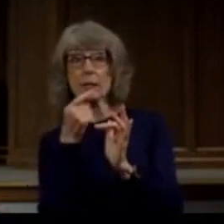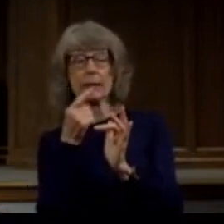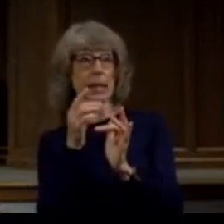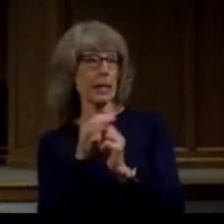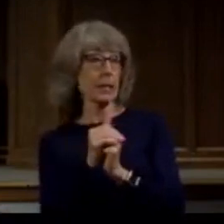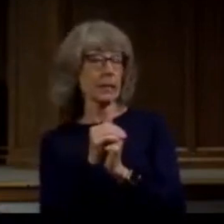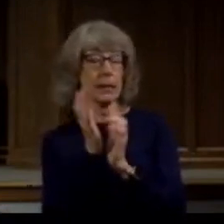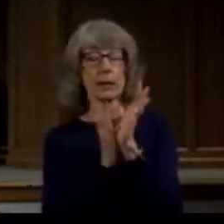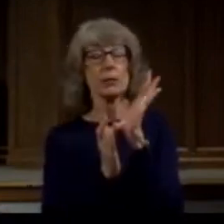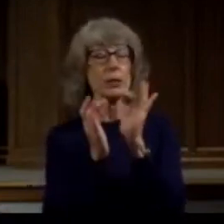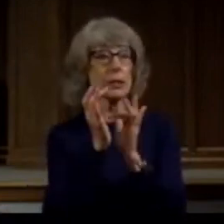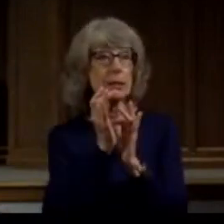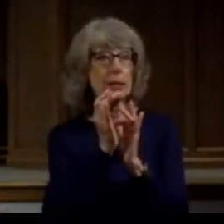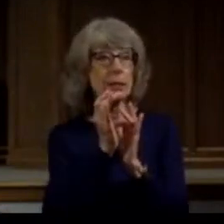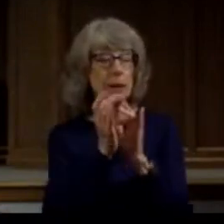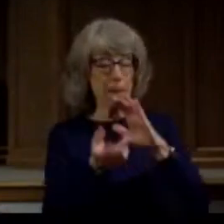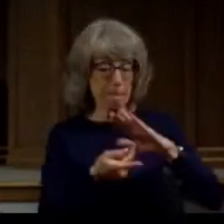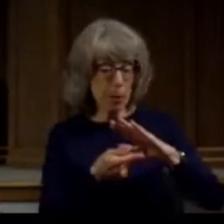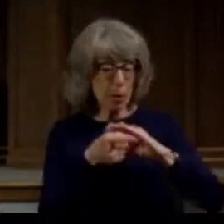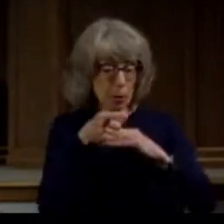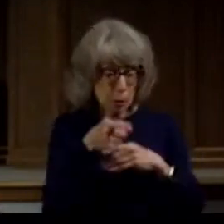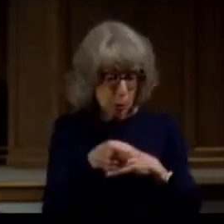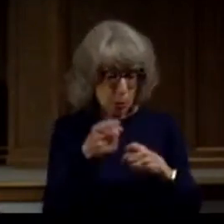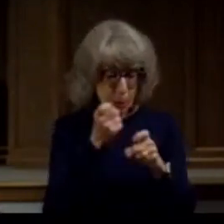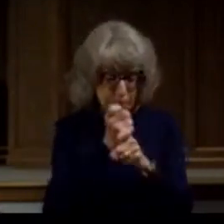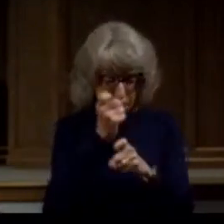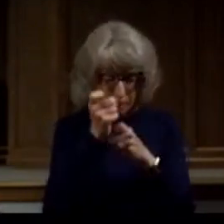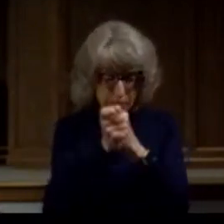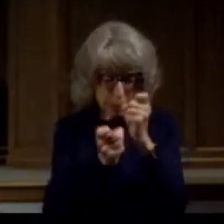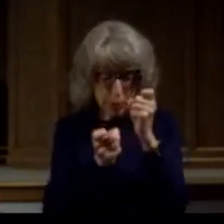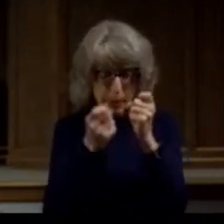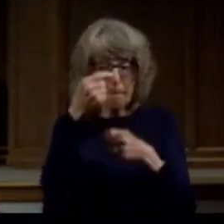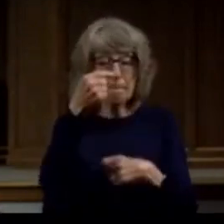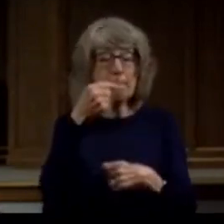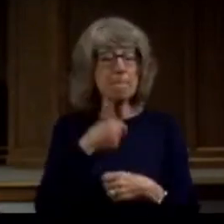says this, Paul, you are persecuting